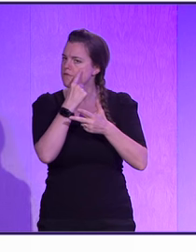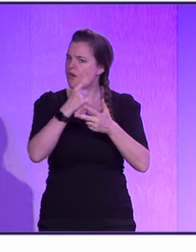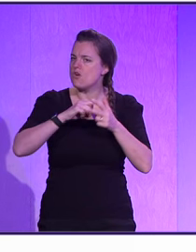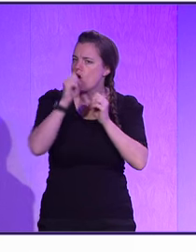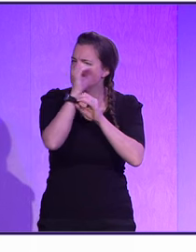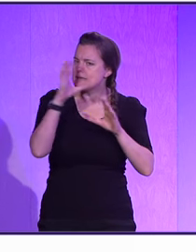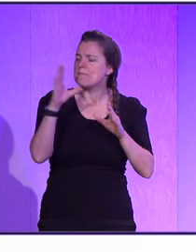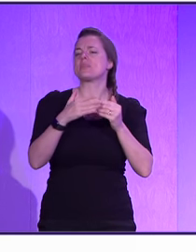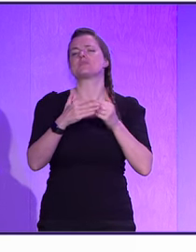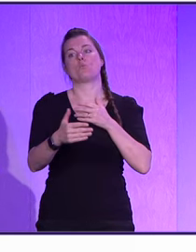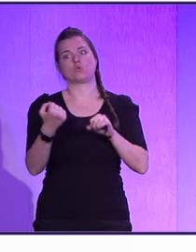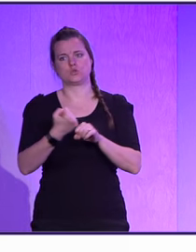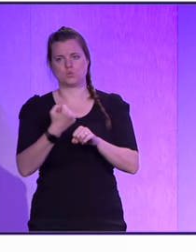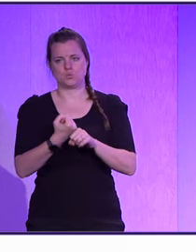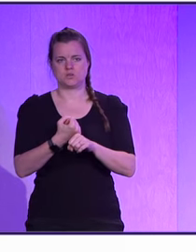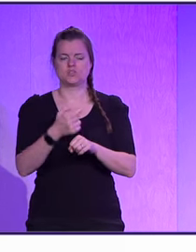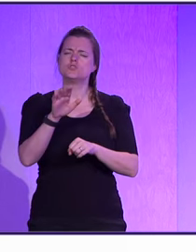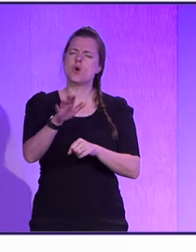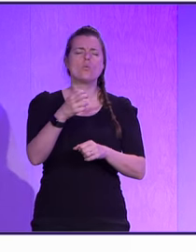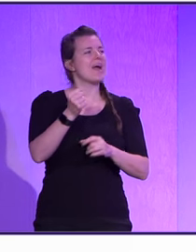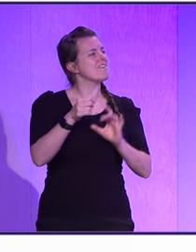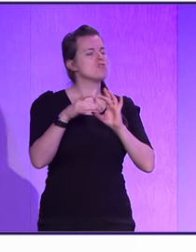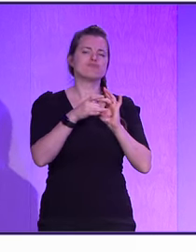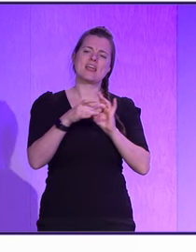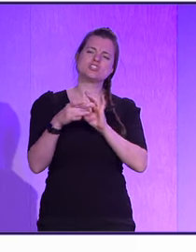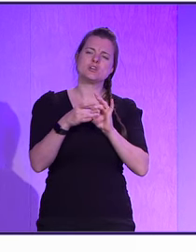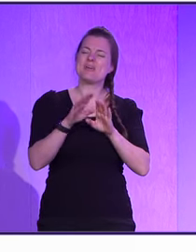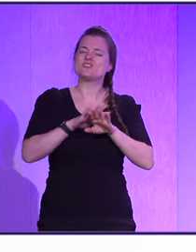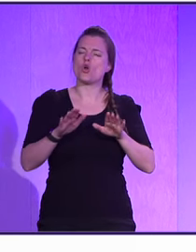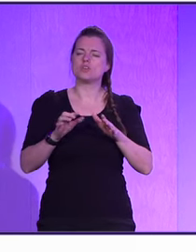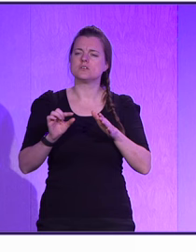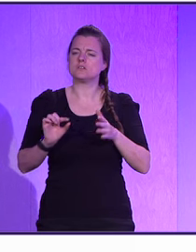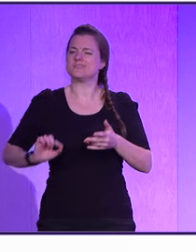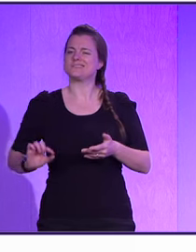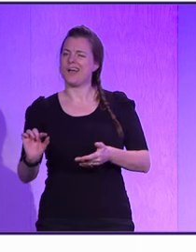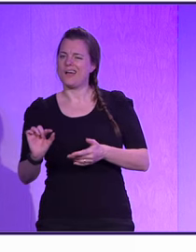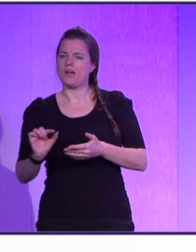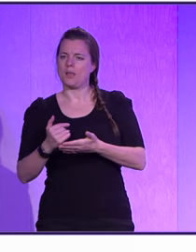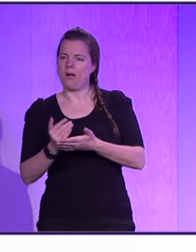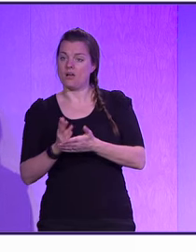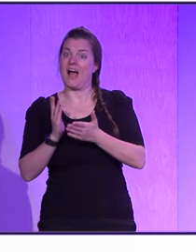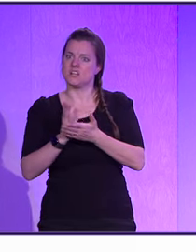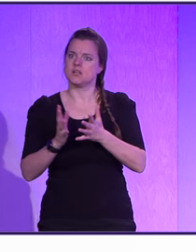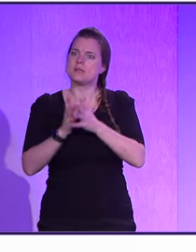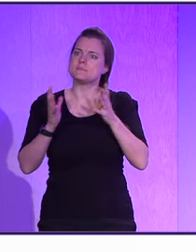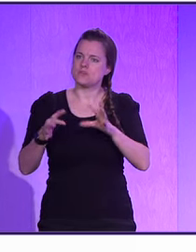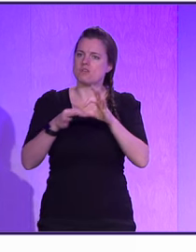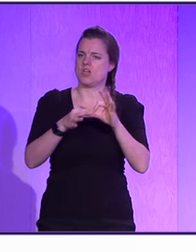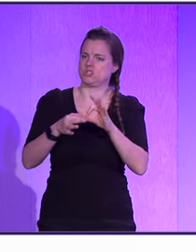concepts, there's a lot more to do. So there is a relationship that is just not like the tiny part of the typing.